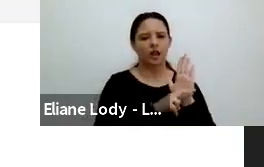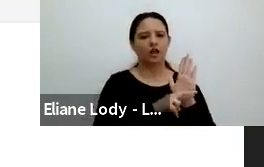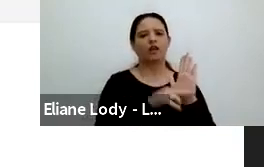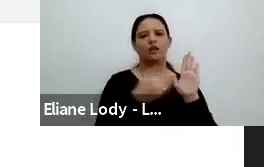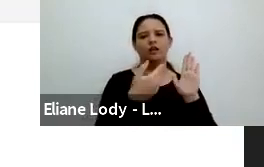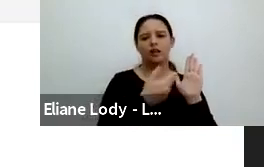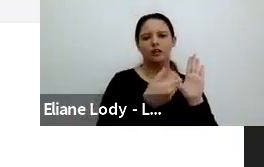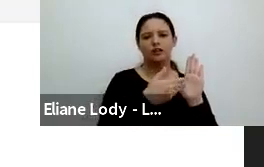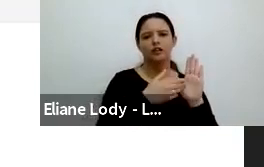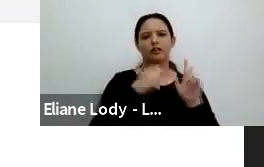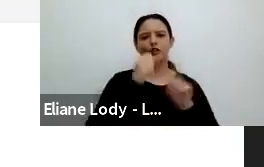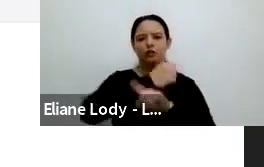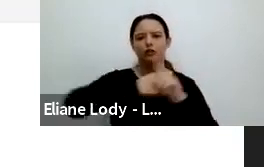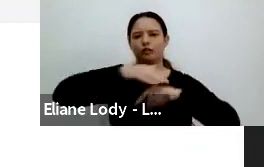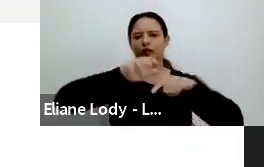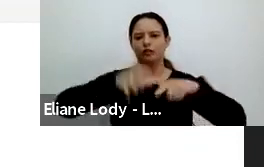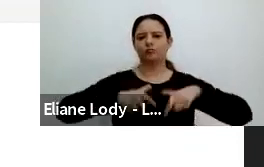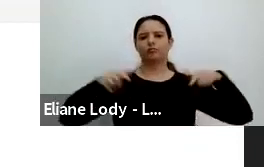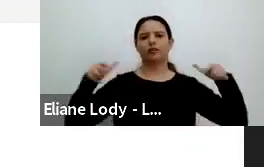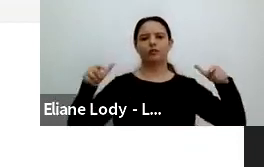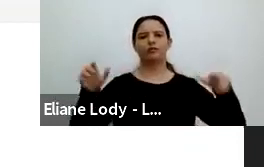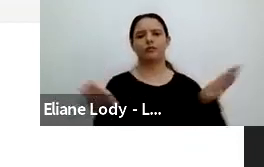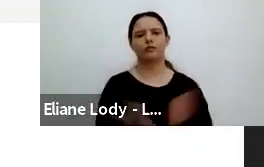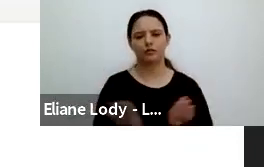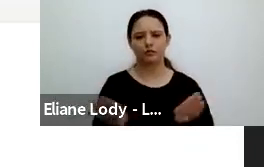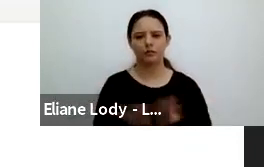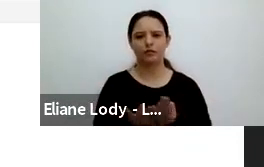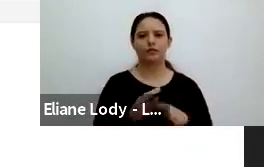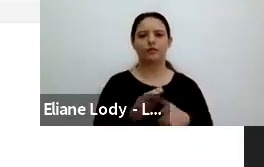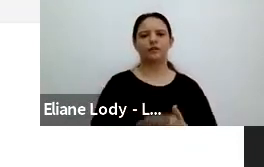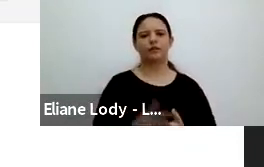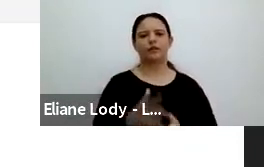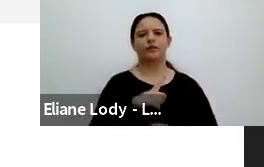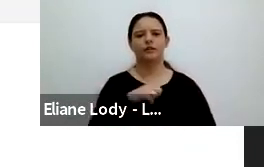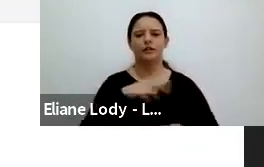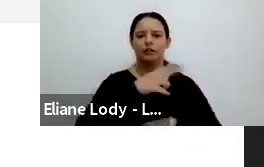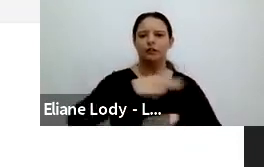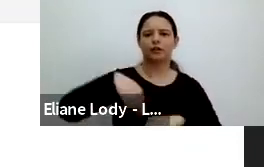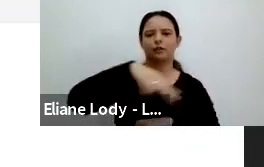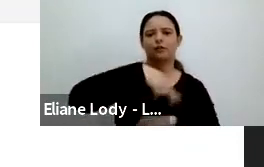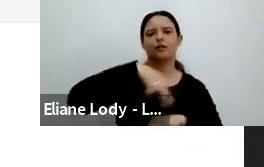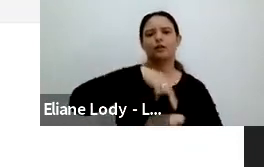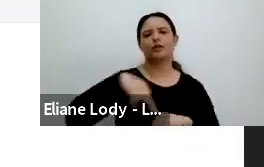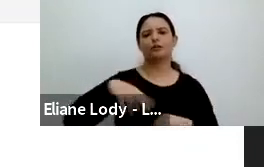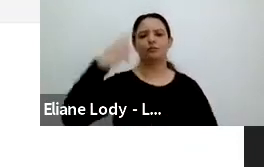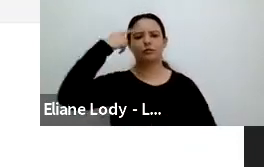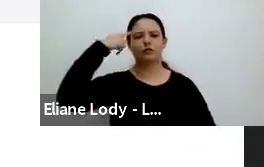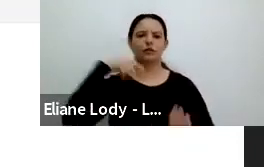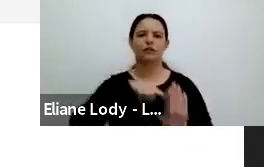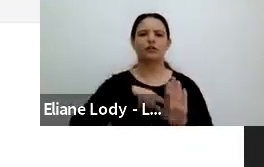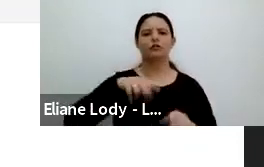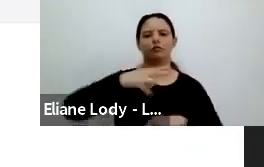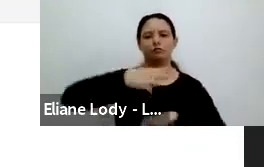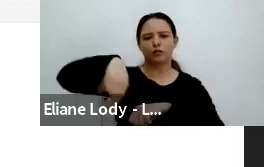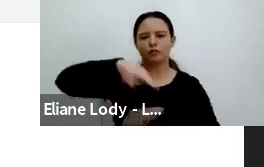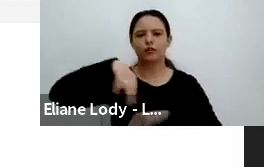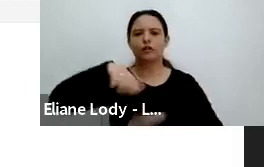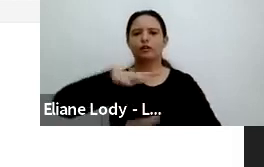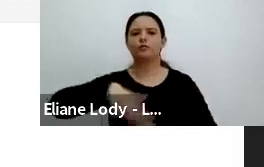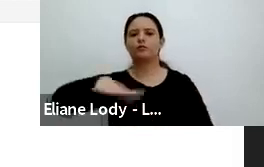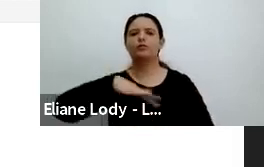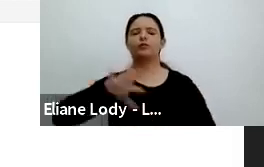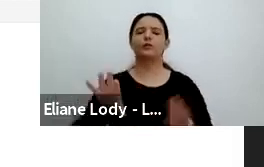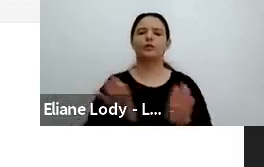ideology of nationality, which Mary Louise Pratt in 87 described wonderfully as linguistic utopias, no